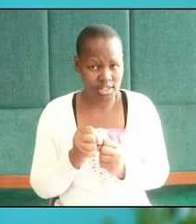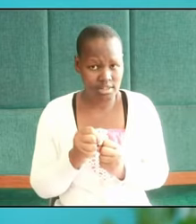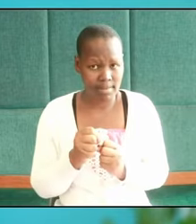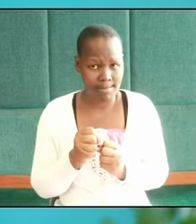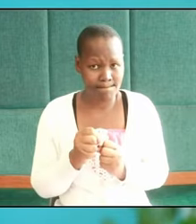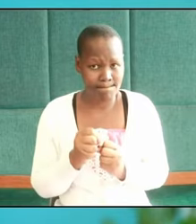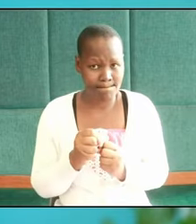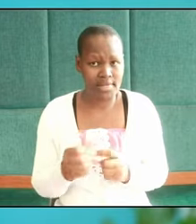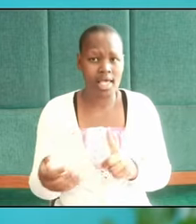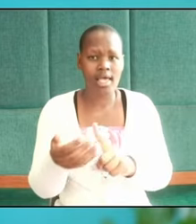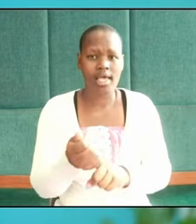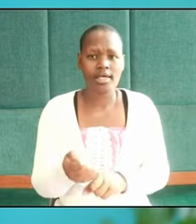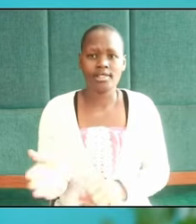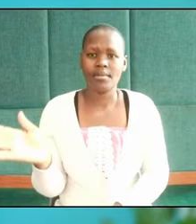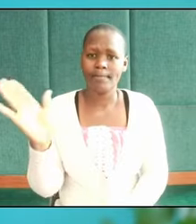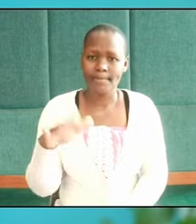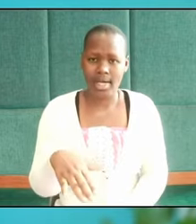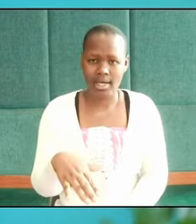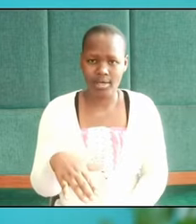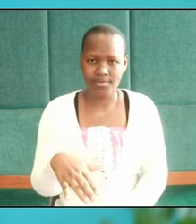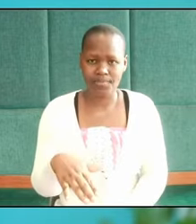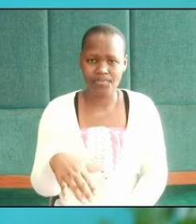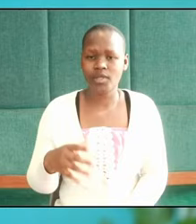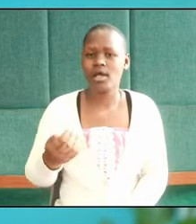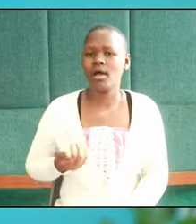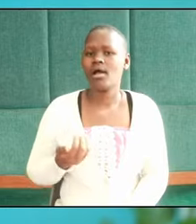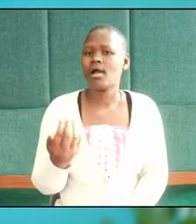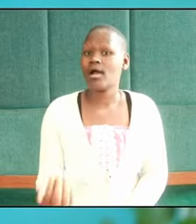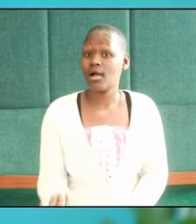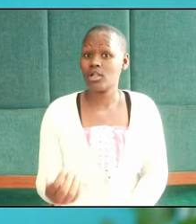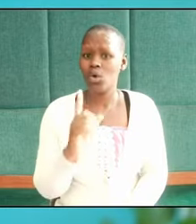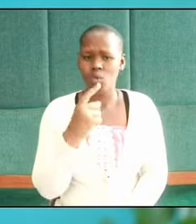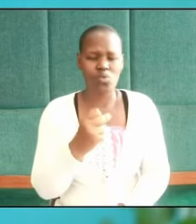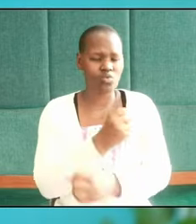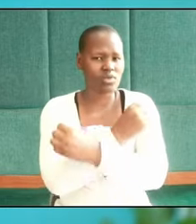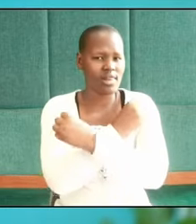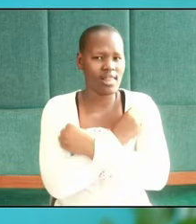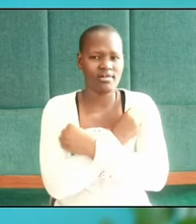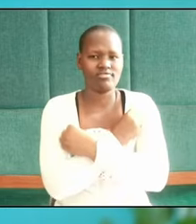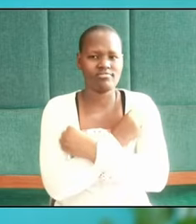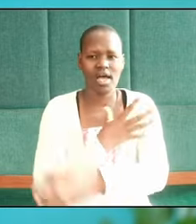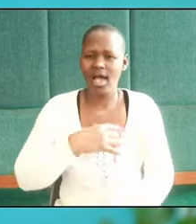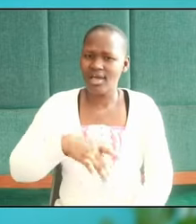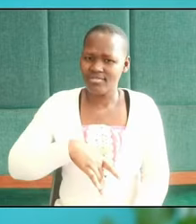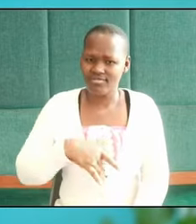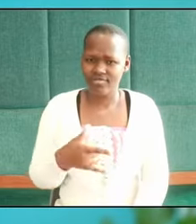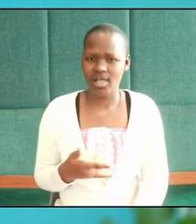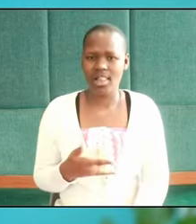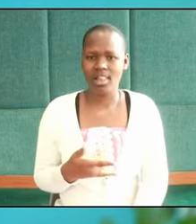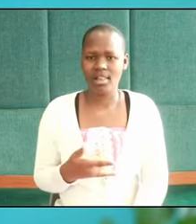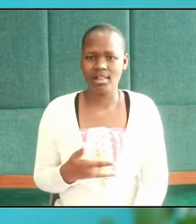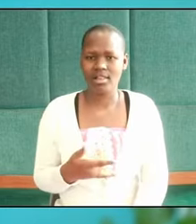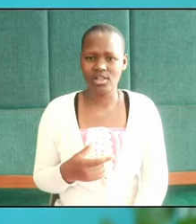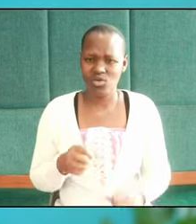could get back this girl whom she loved and felt that he could